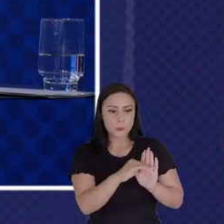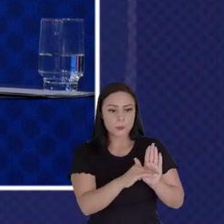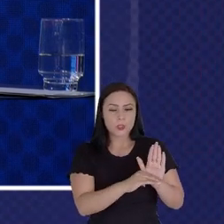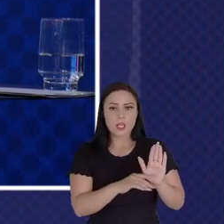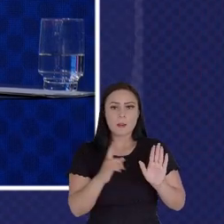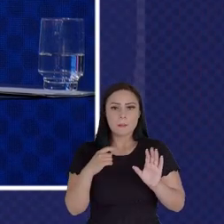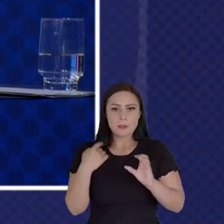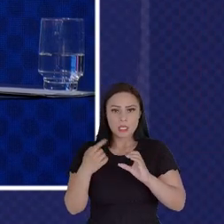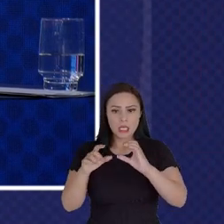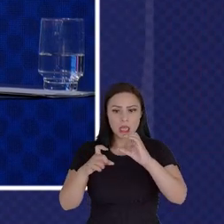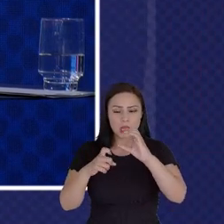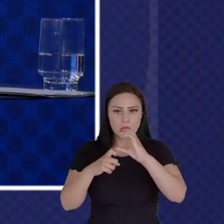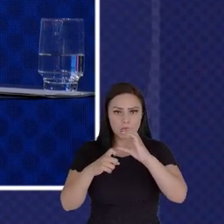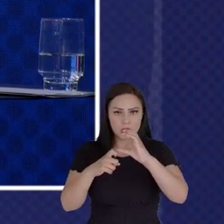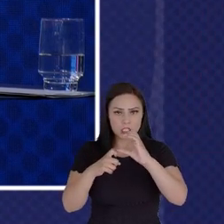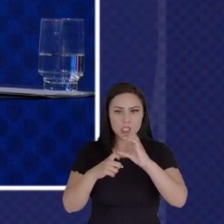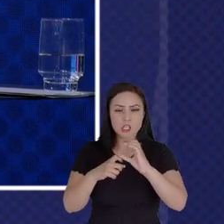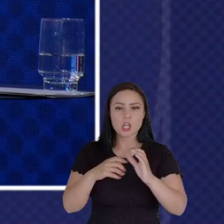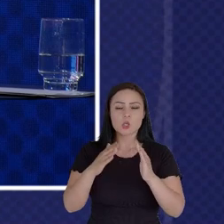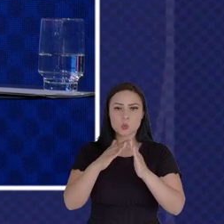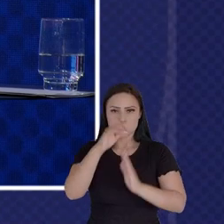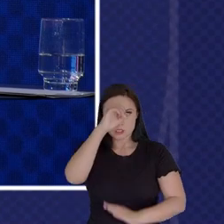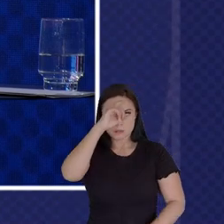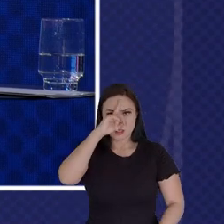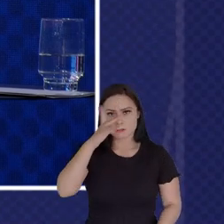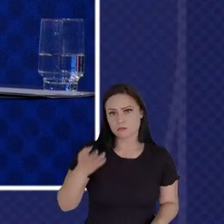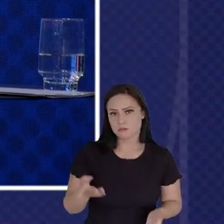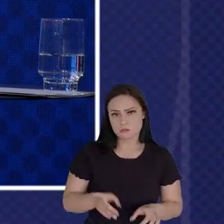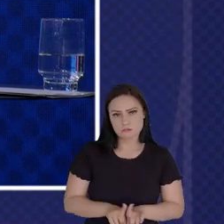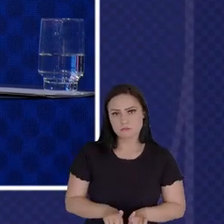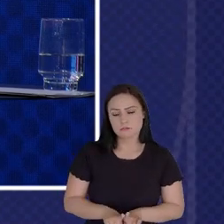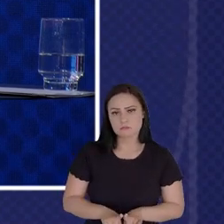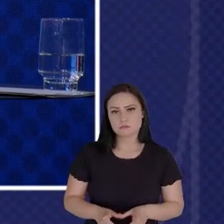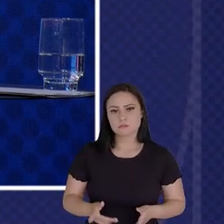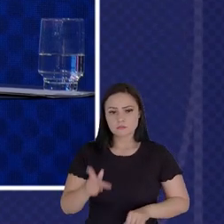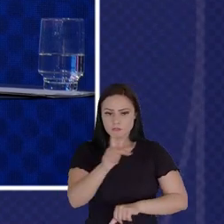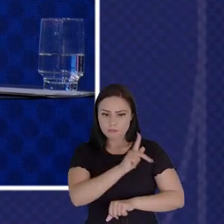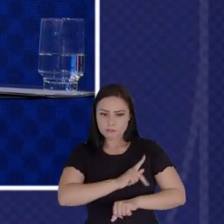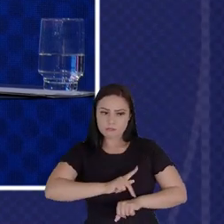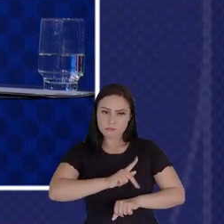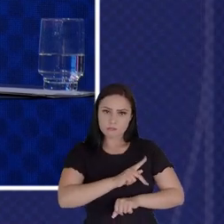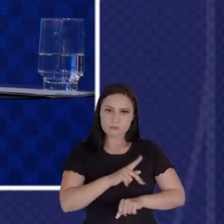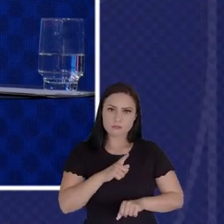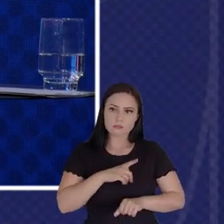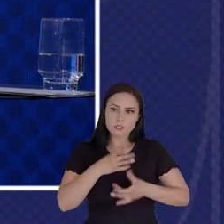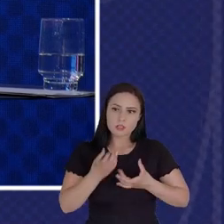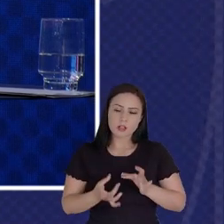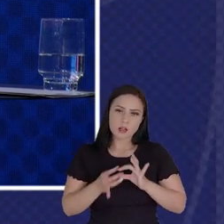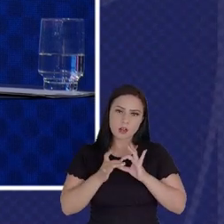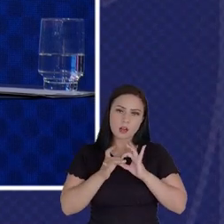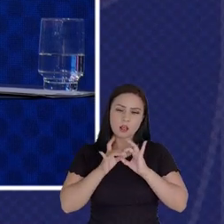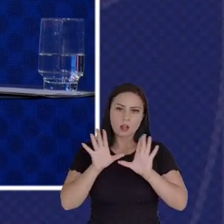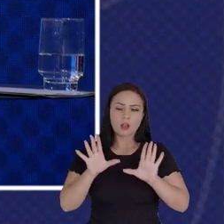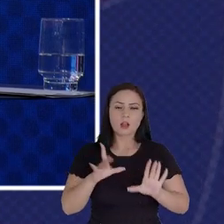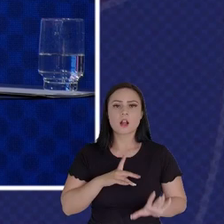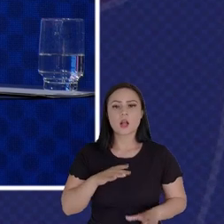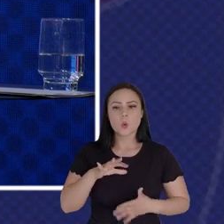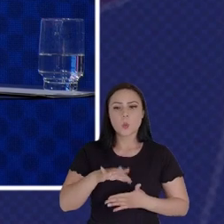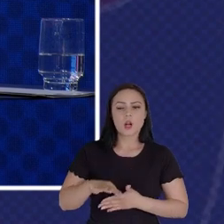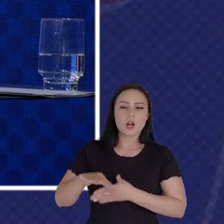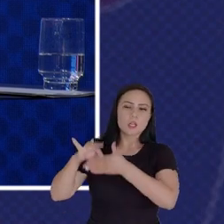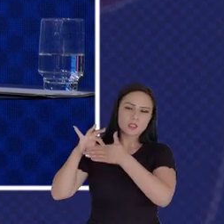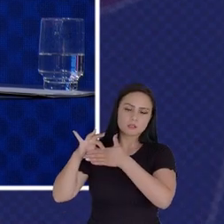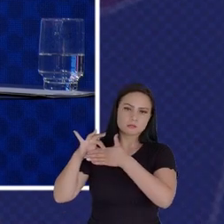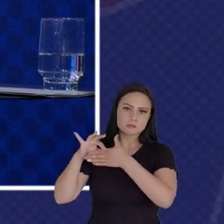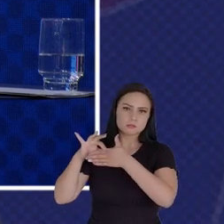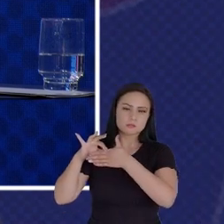Possible And My Country Is Going To Become The Leader In Quickly